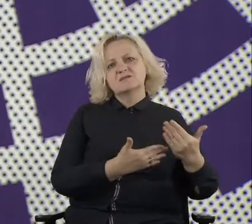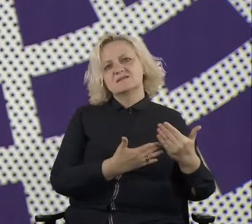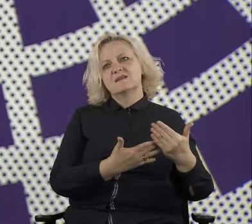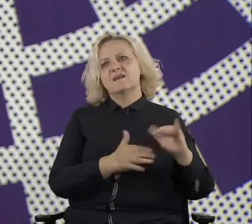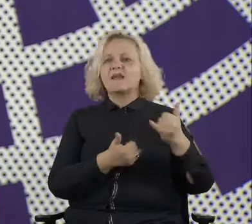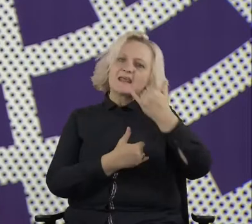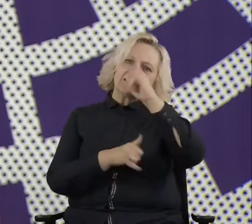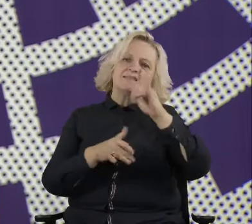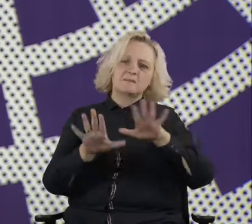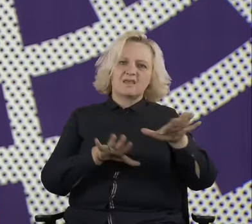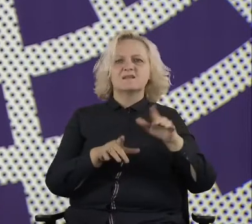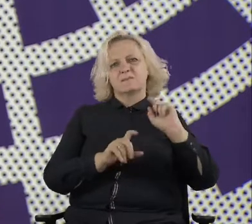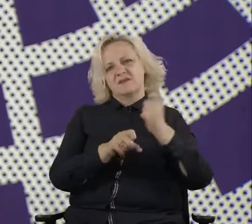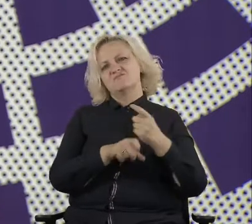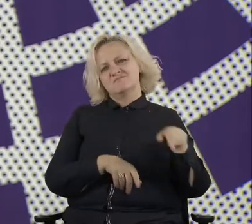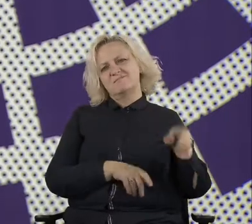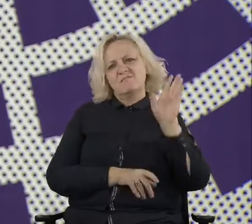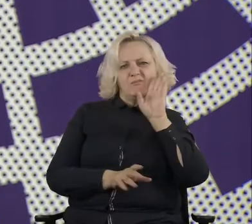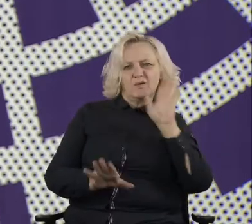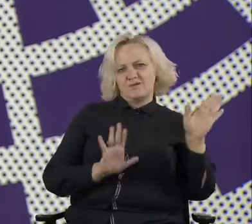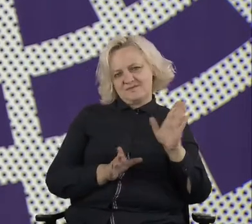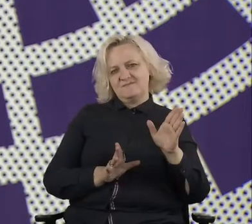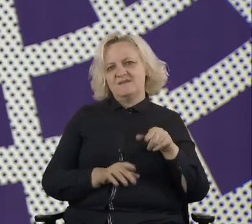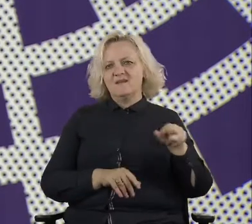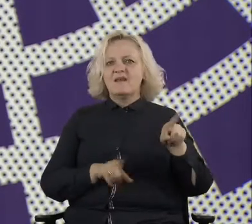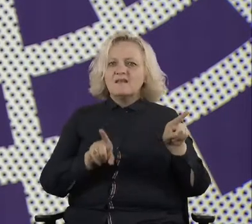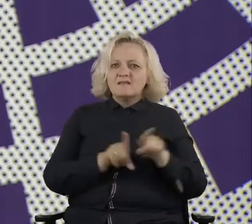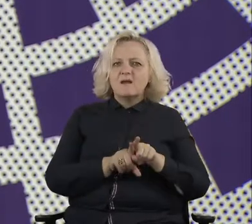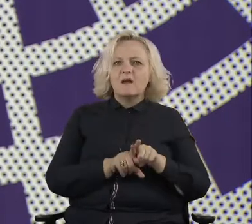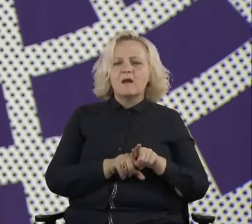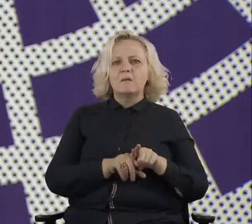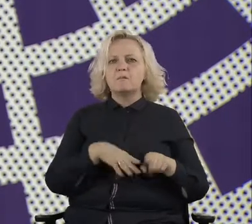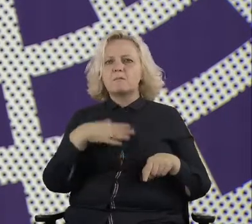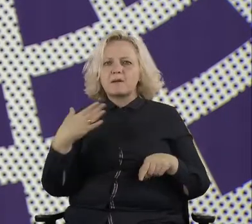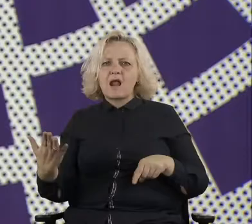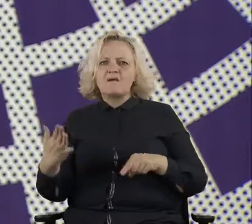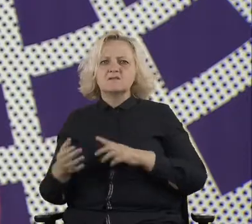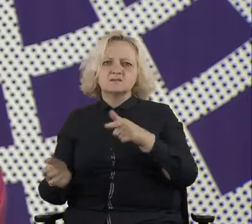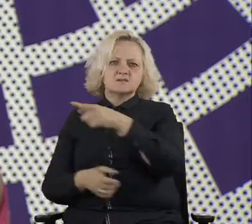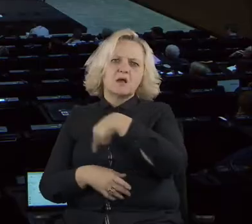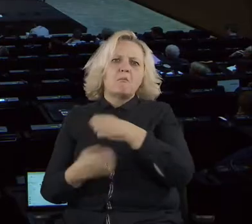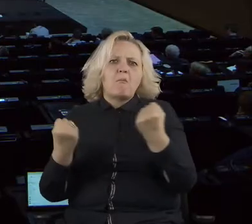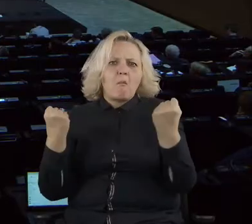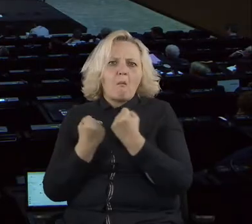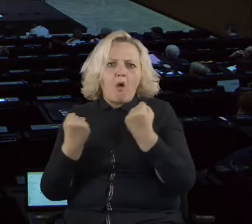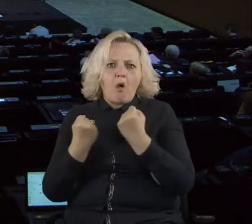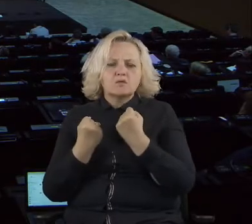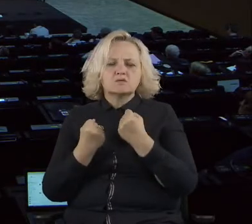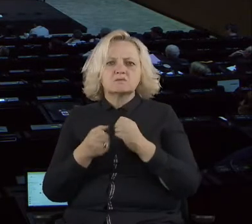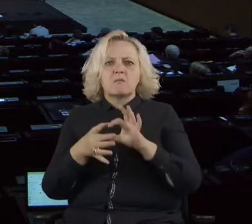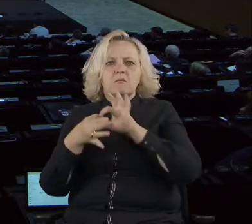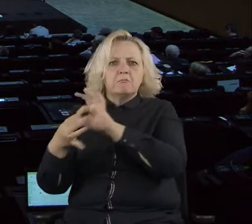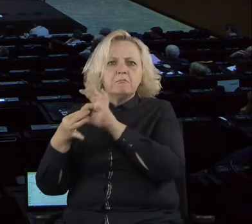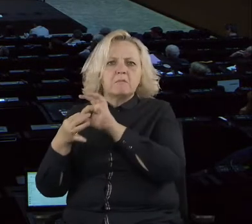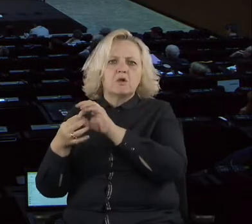coalition now. So this, the role of public sector in that sense and in creating enabling